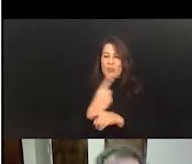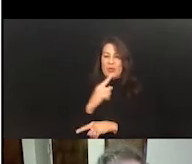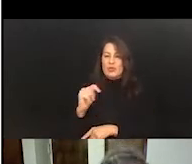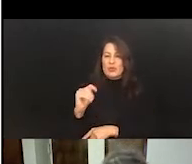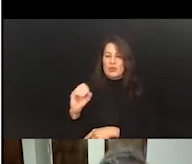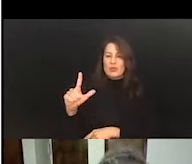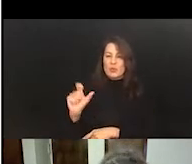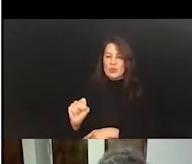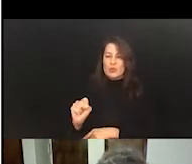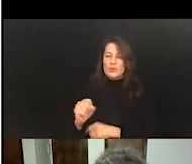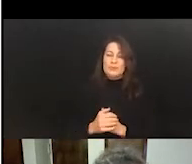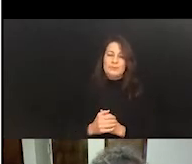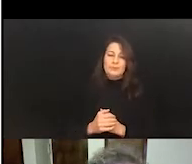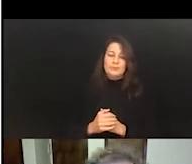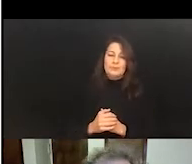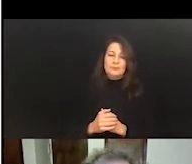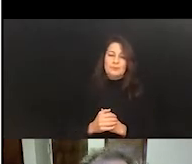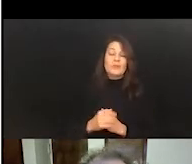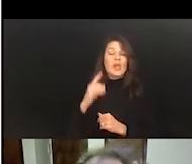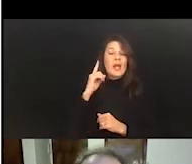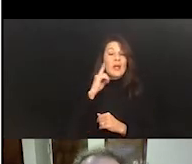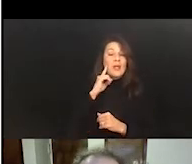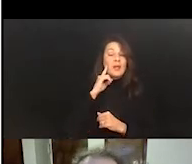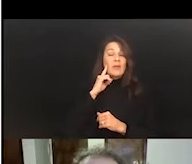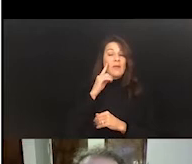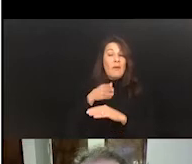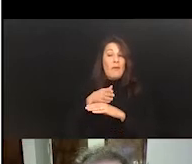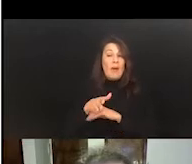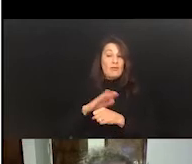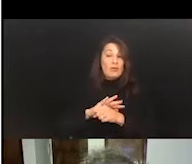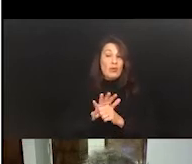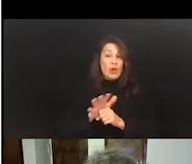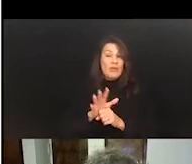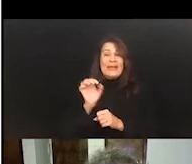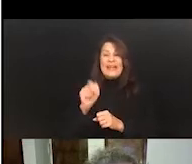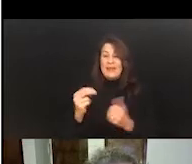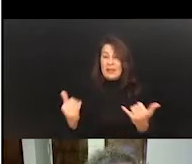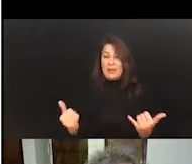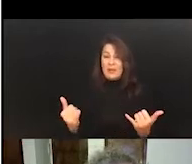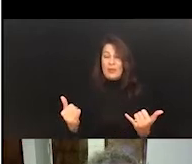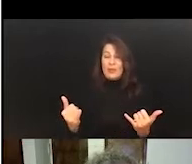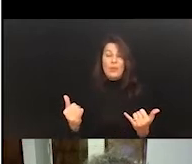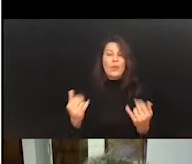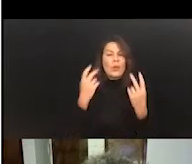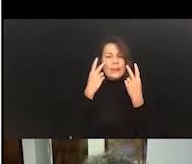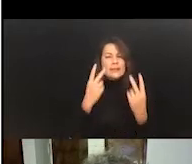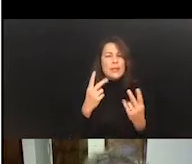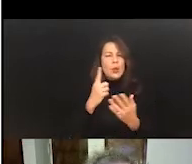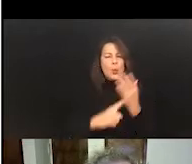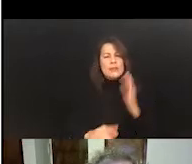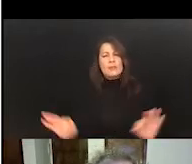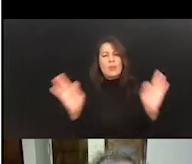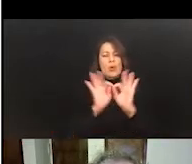I think, when sort of COVID is over, but even in this moment, to see what is the importance